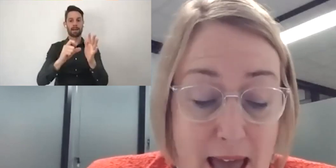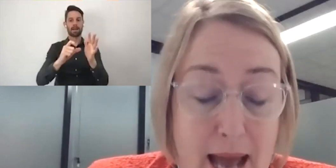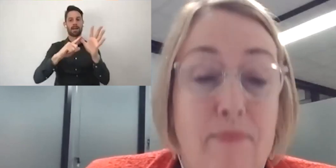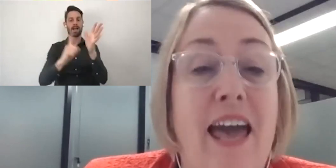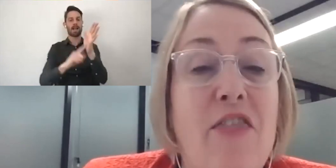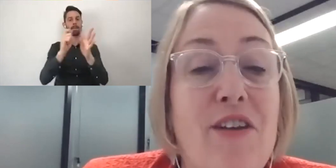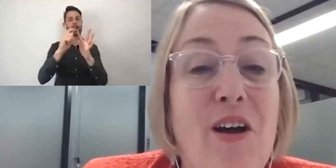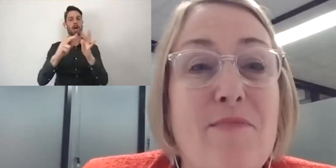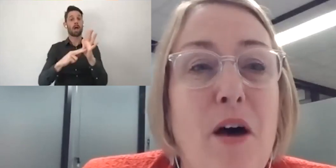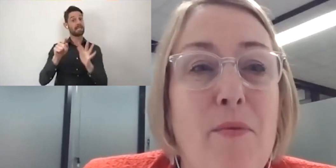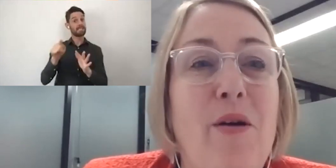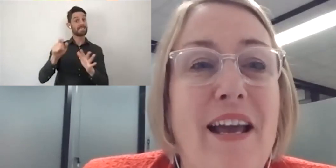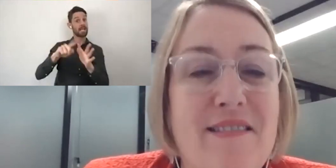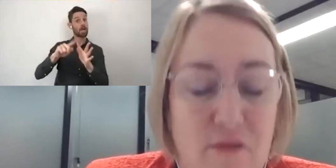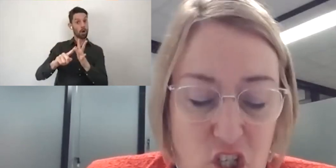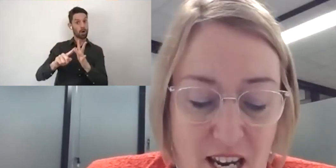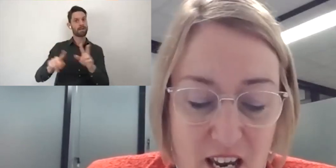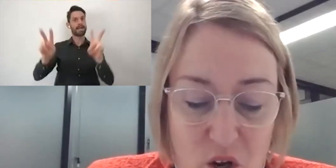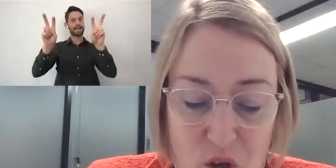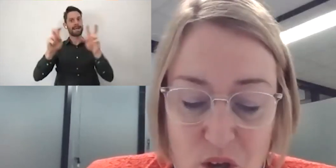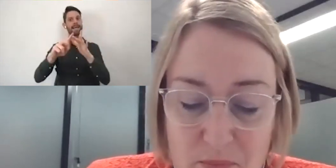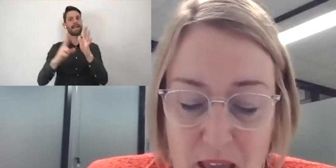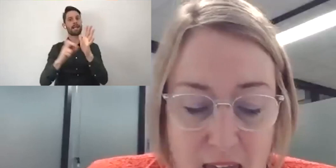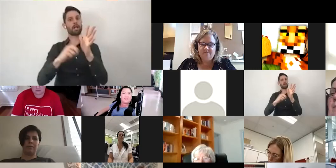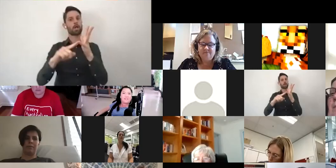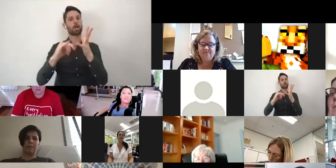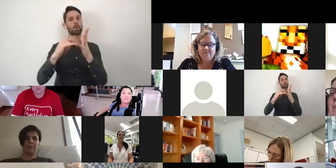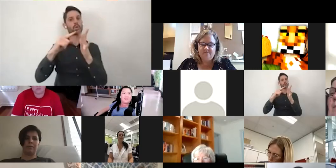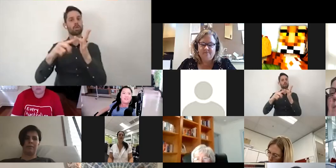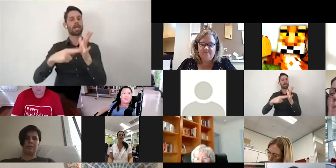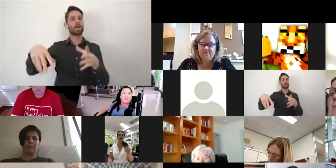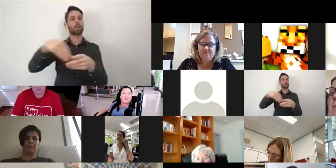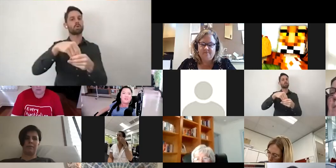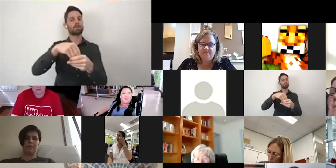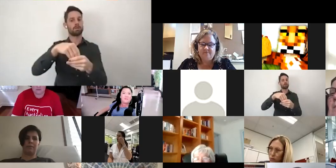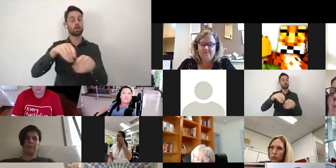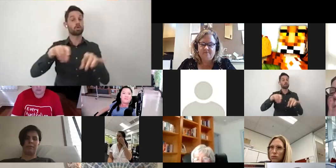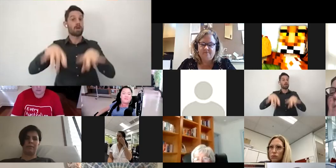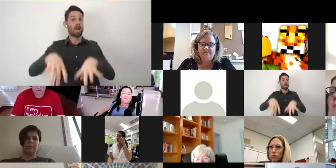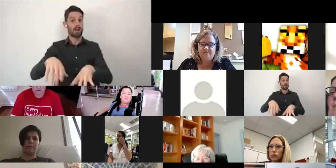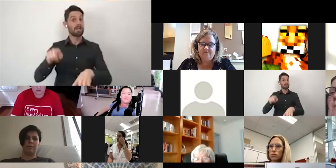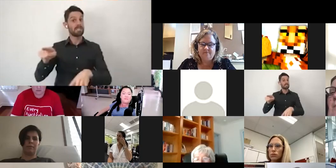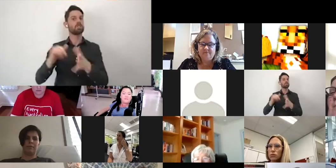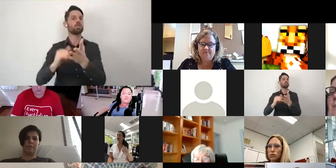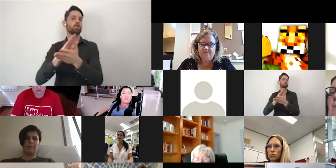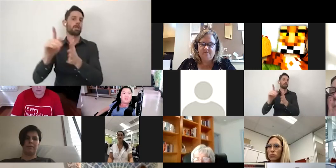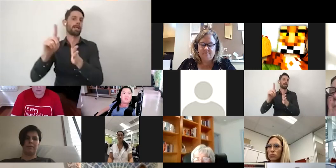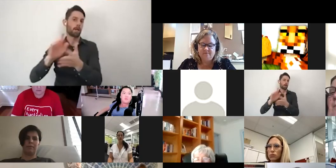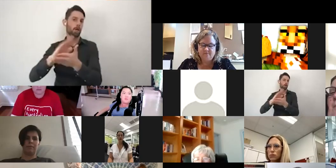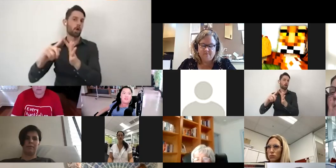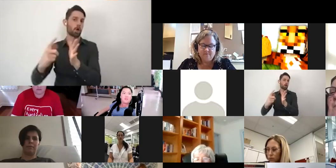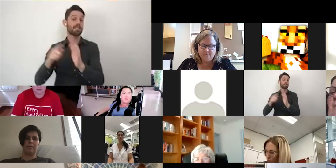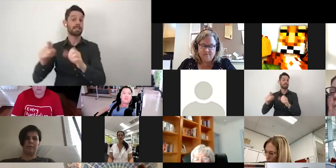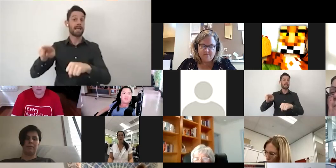So Catherine goes by the pronouns of she and her. And so Inclusion Australia is a national disability representative